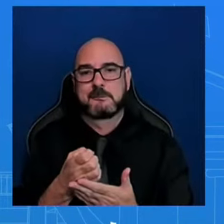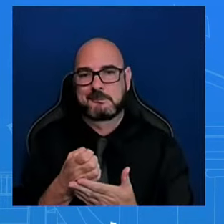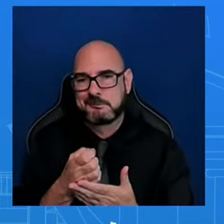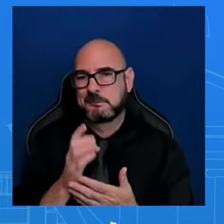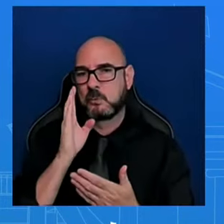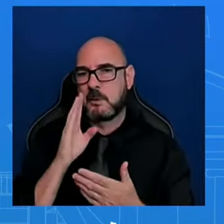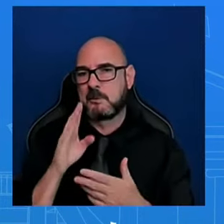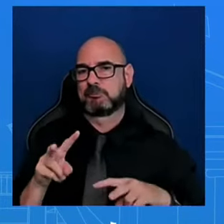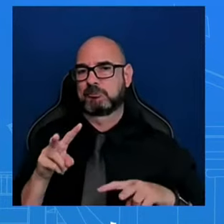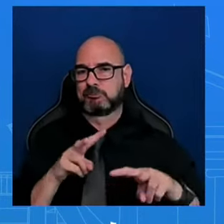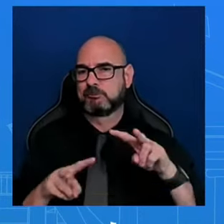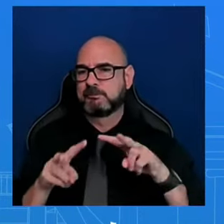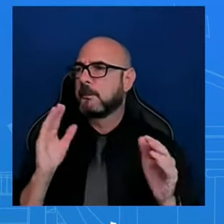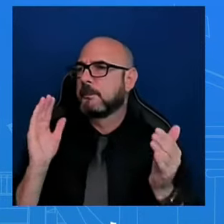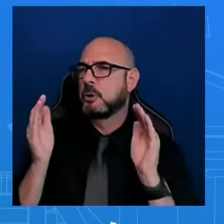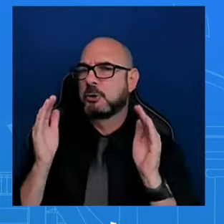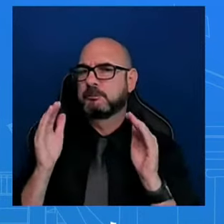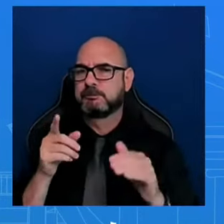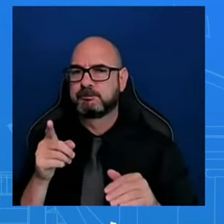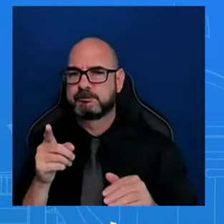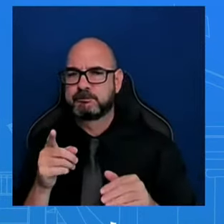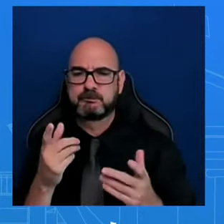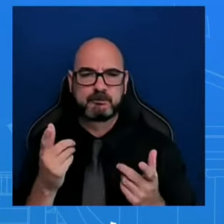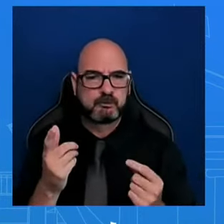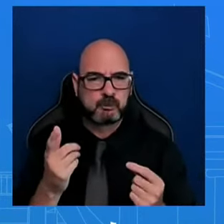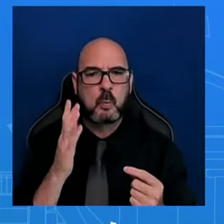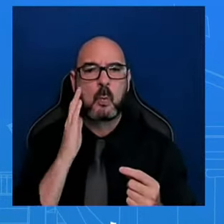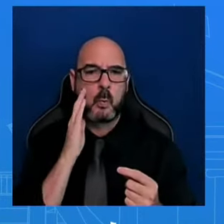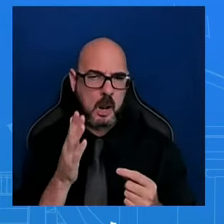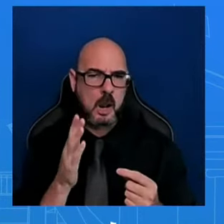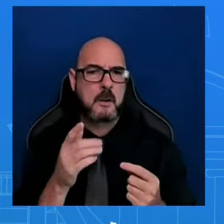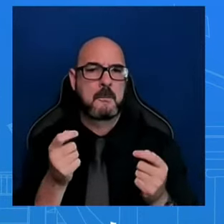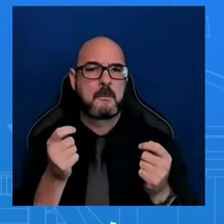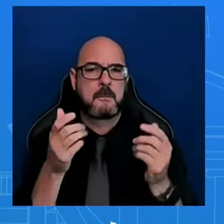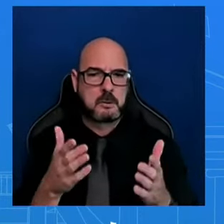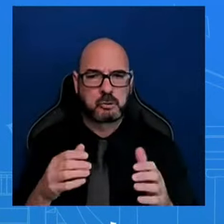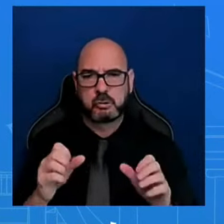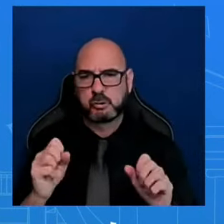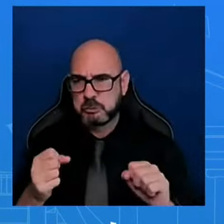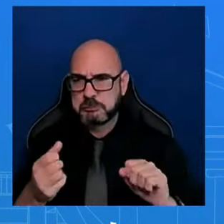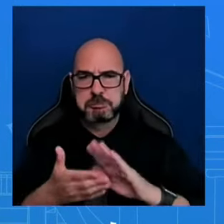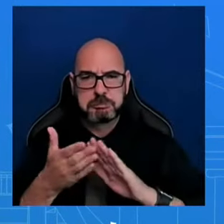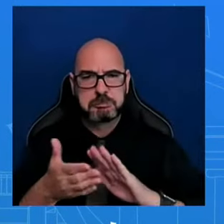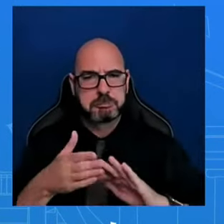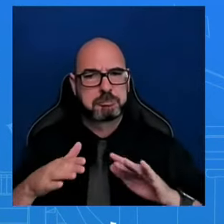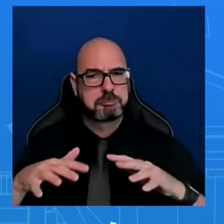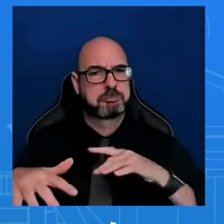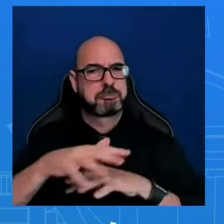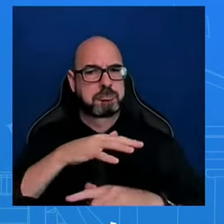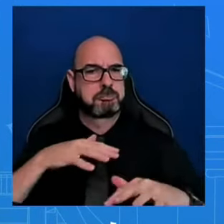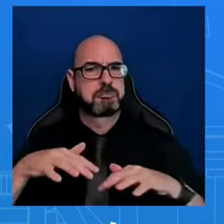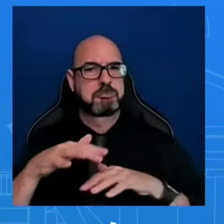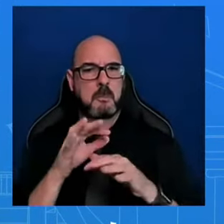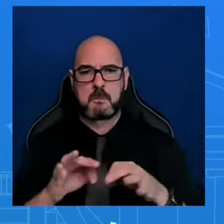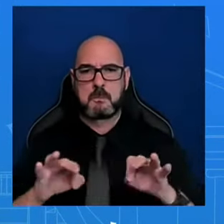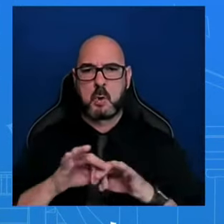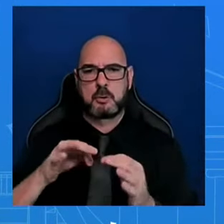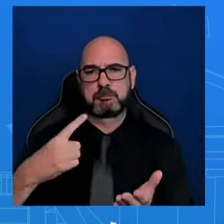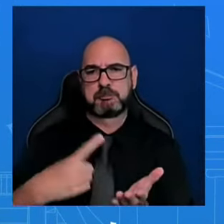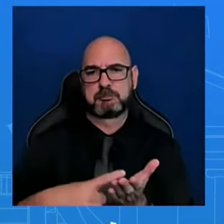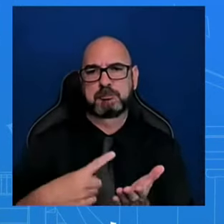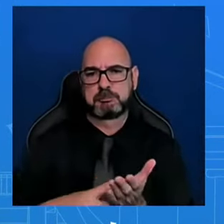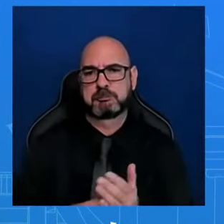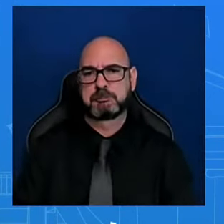the—these—these conversations are critical with stakeholders at this point. have any update tomorrow for state and local officials about Congress moving